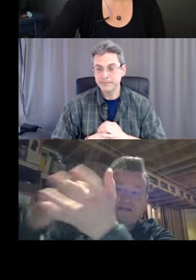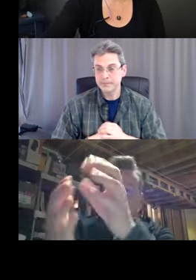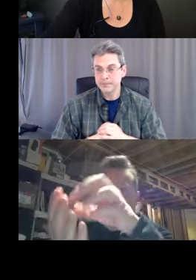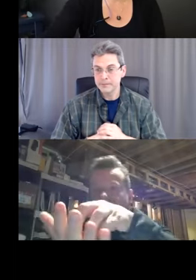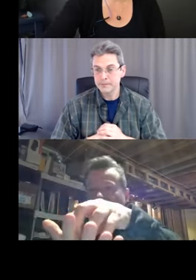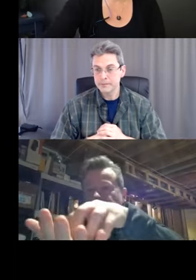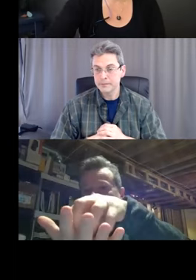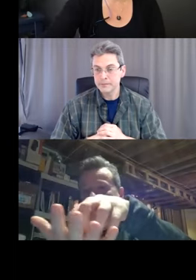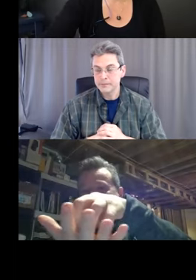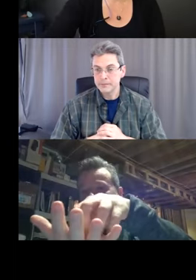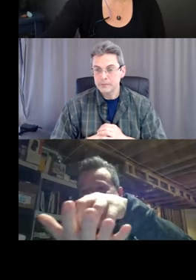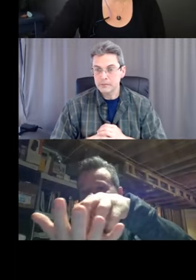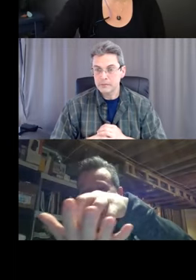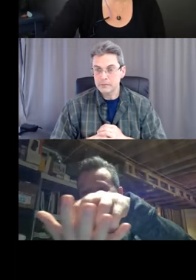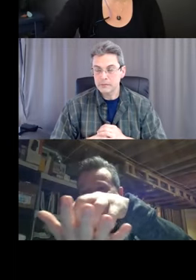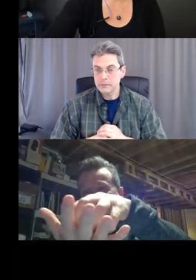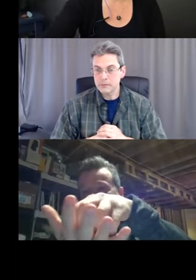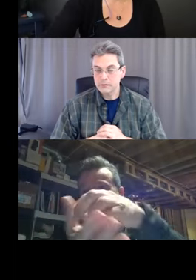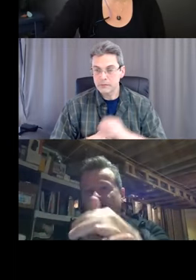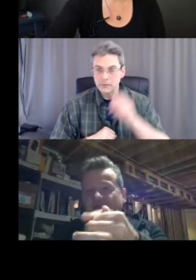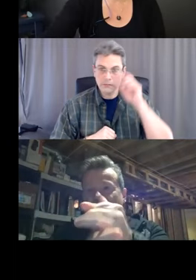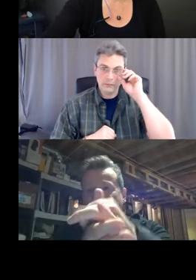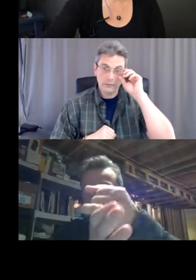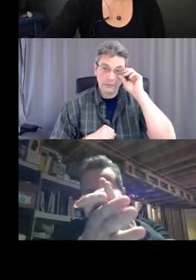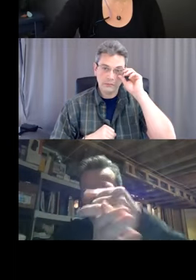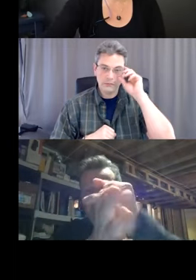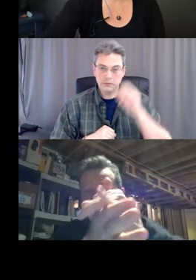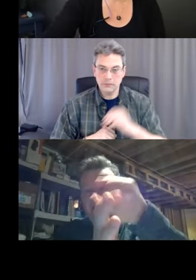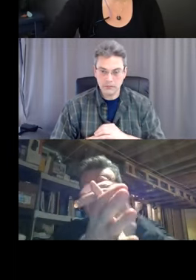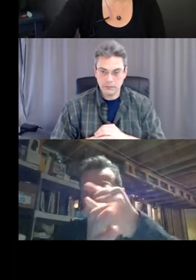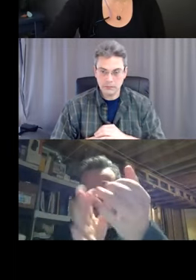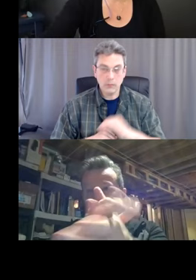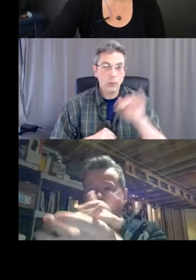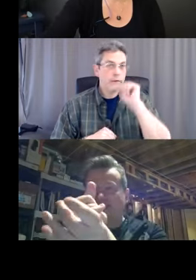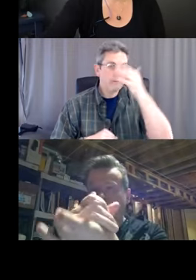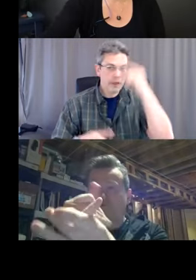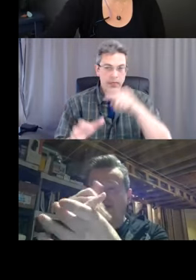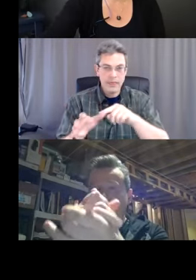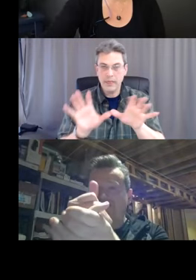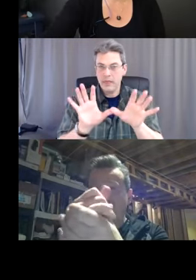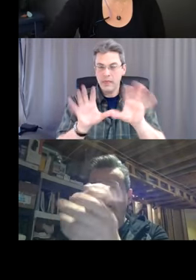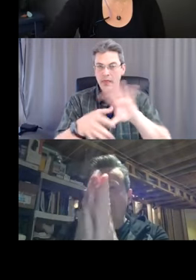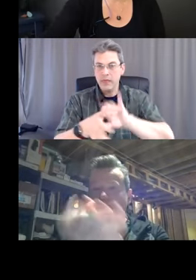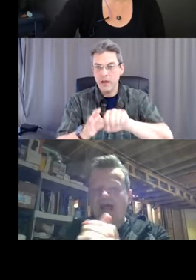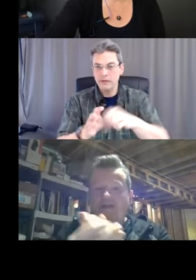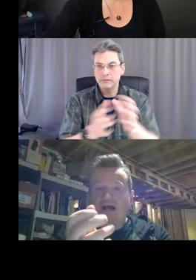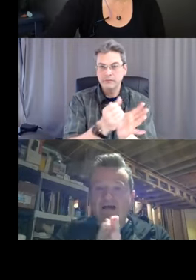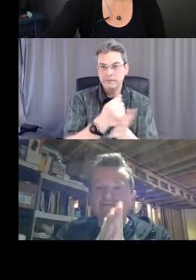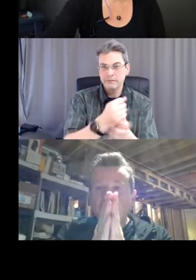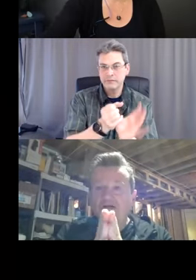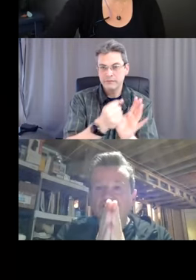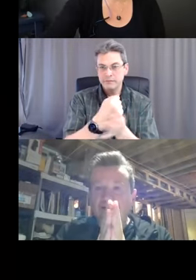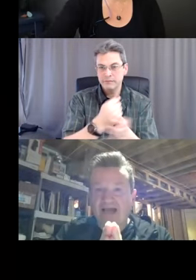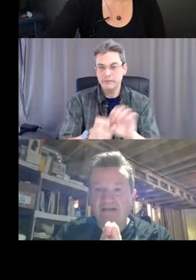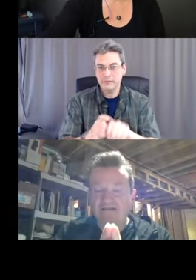hand. And then my finger pads on the palm of the other hand. Then I get my thumb really well. Give my thumb a really good rub. And you